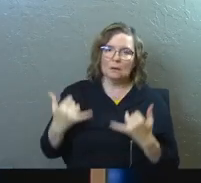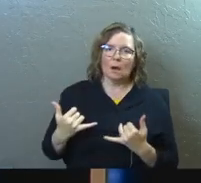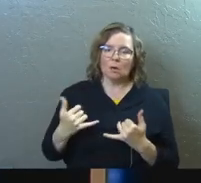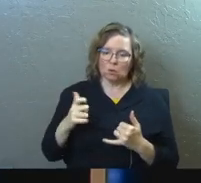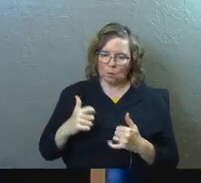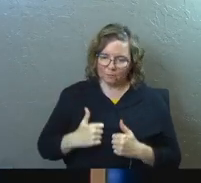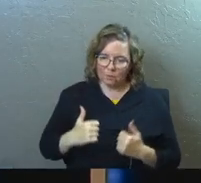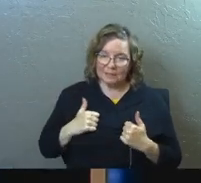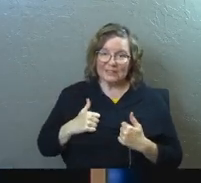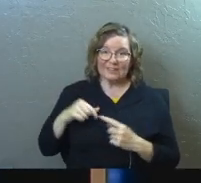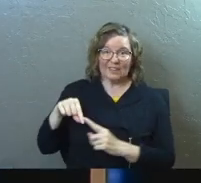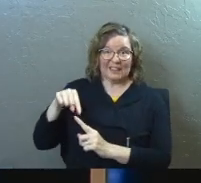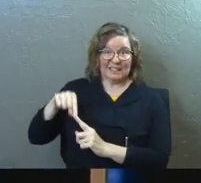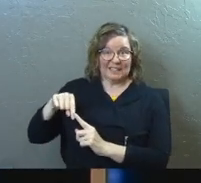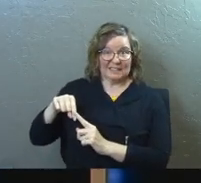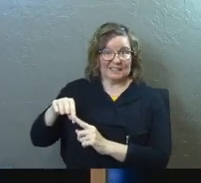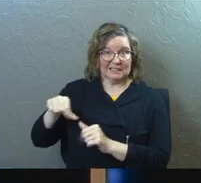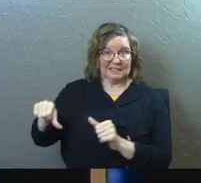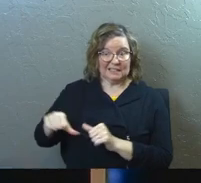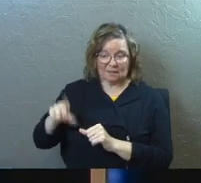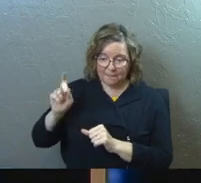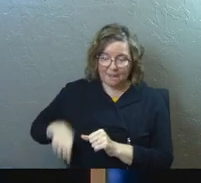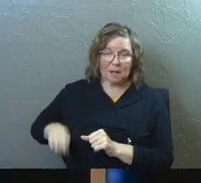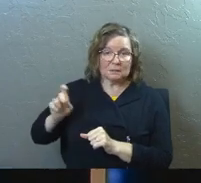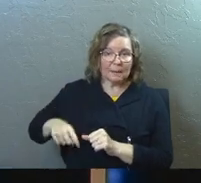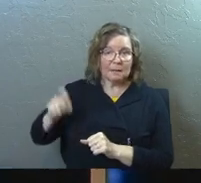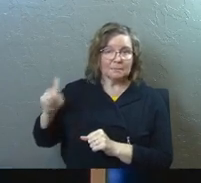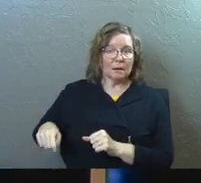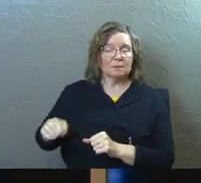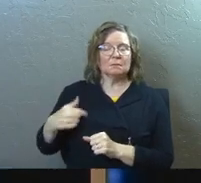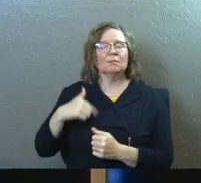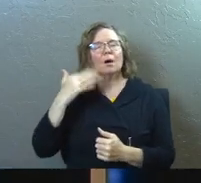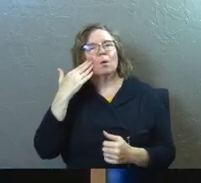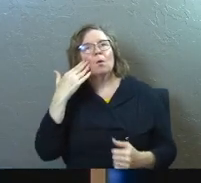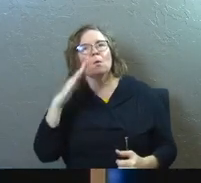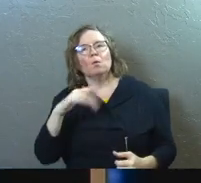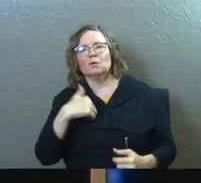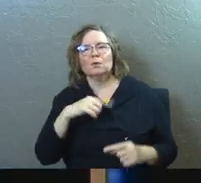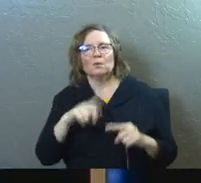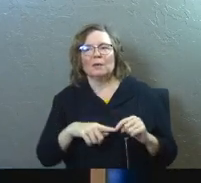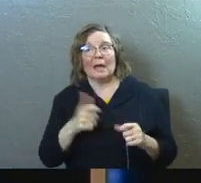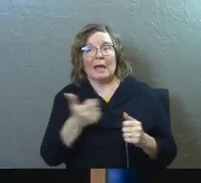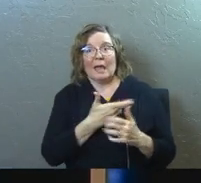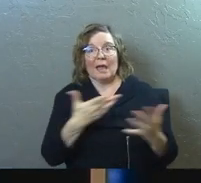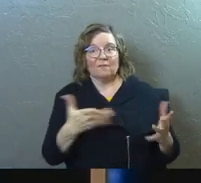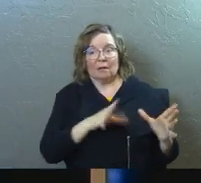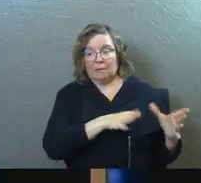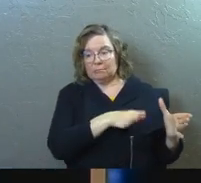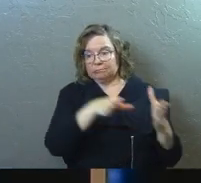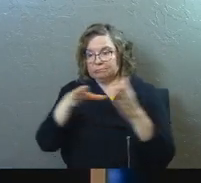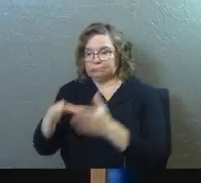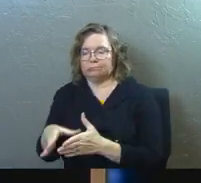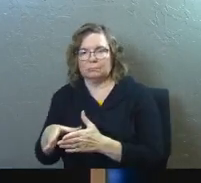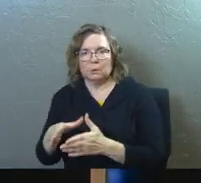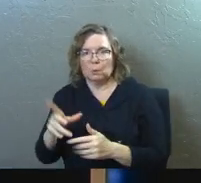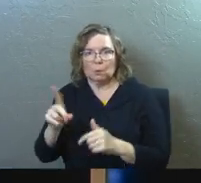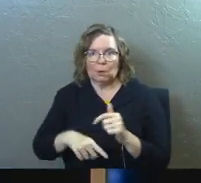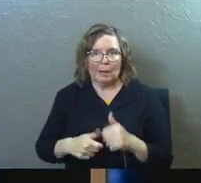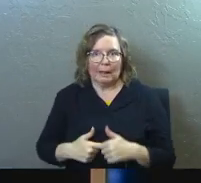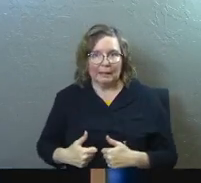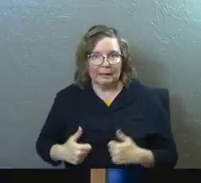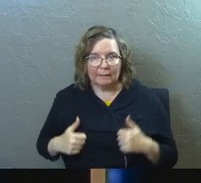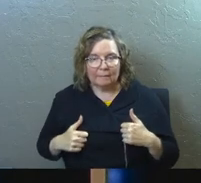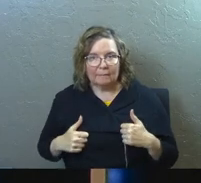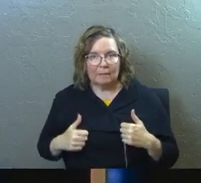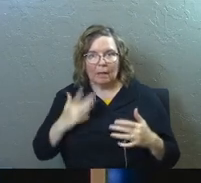You've got to live in this gear. And I know, I know, you can't put everything in that gear. You wouldn't be able to